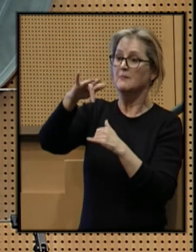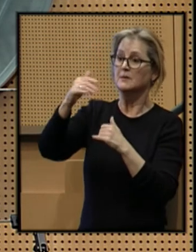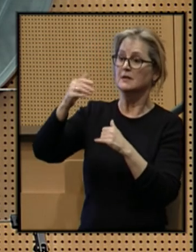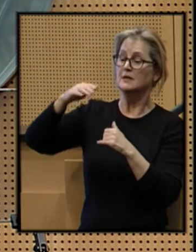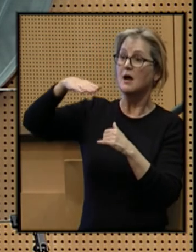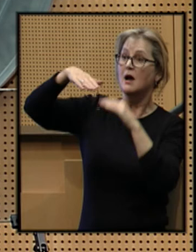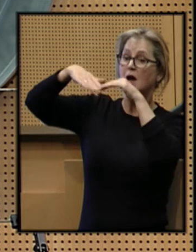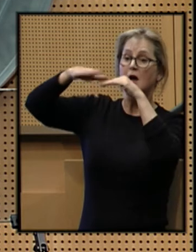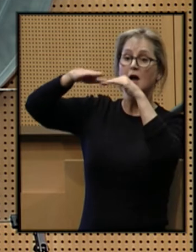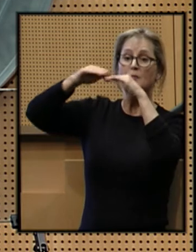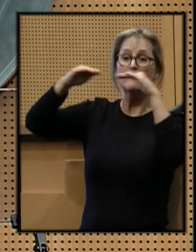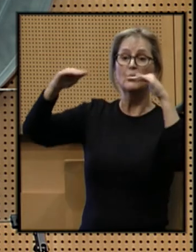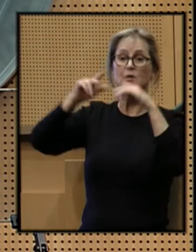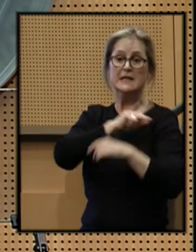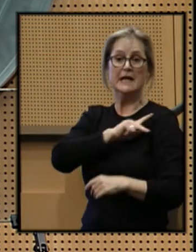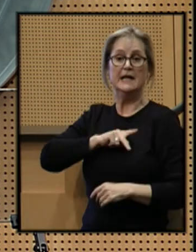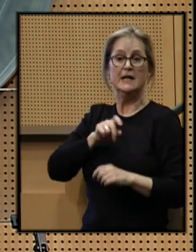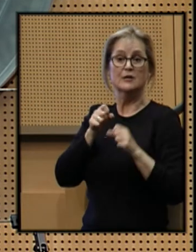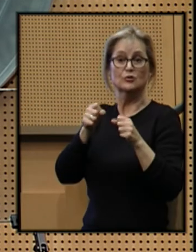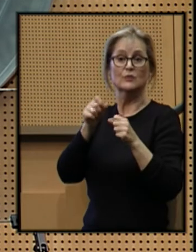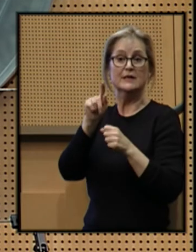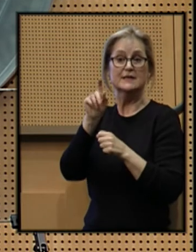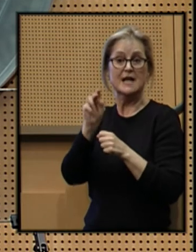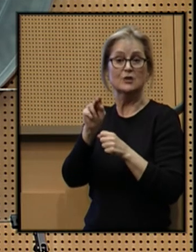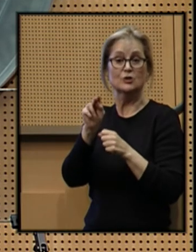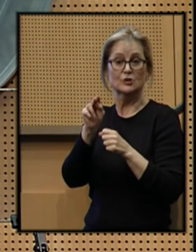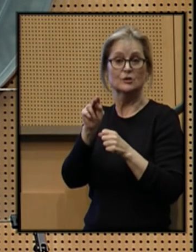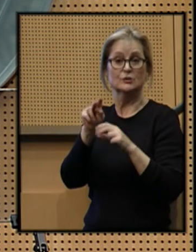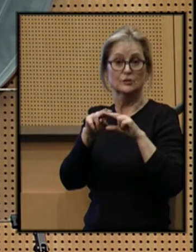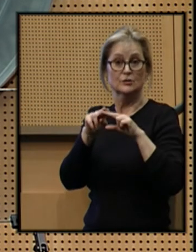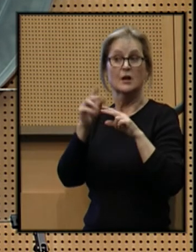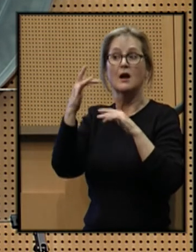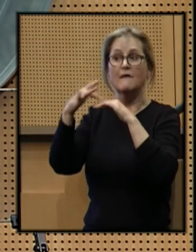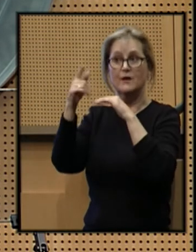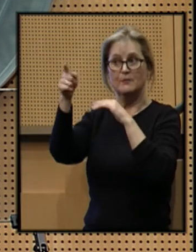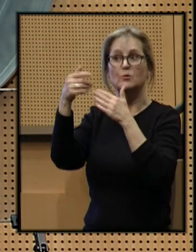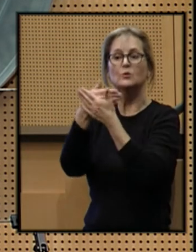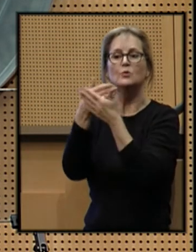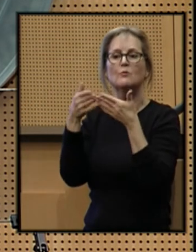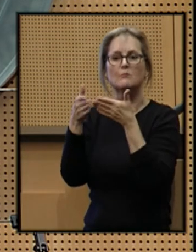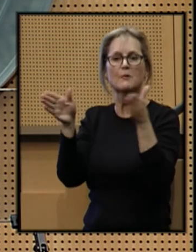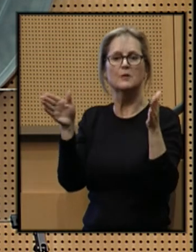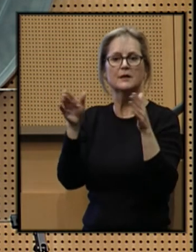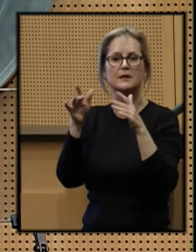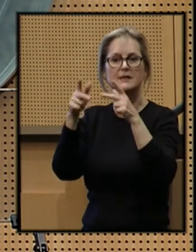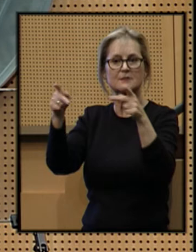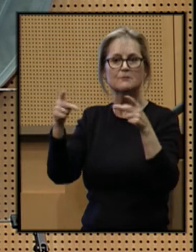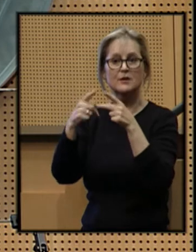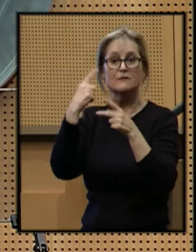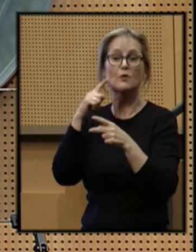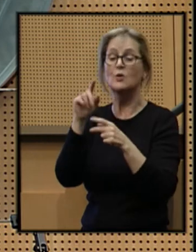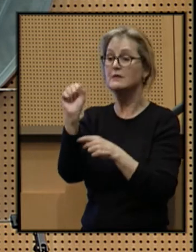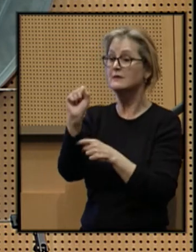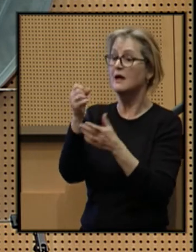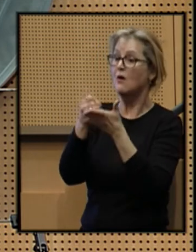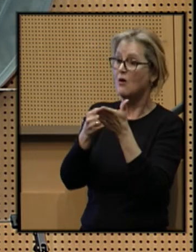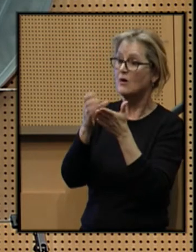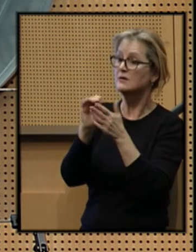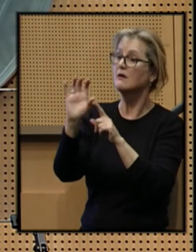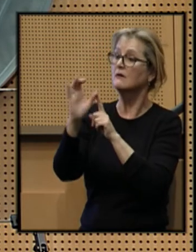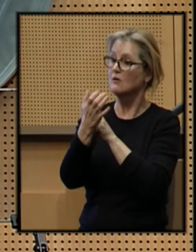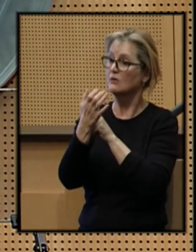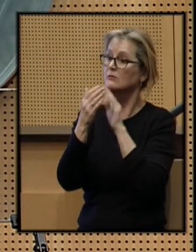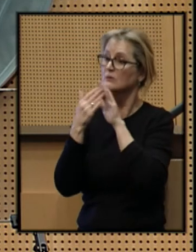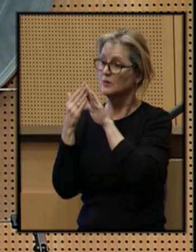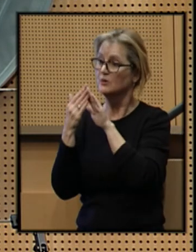floors of King Street Station available as new public space for Seattle arts and cultural